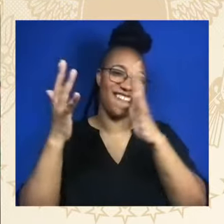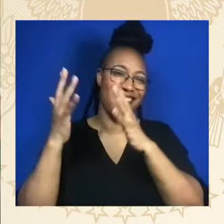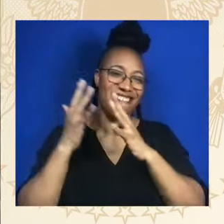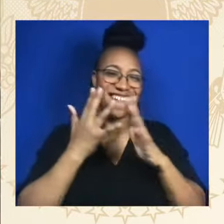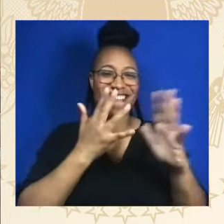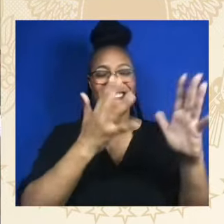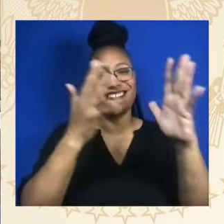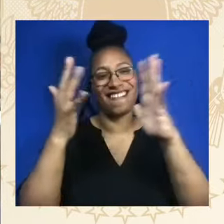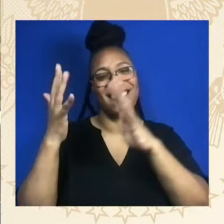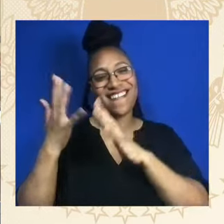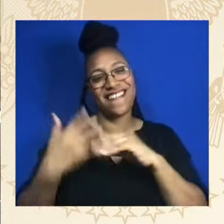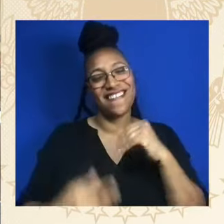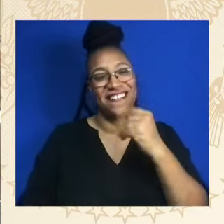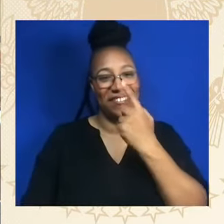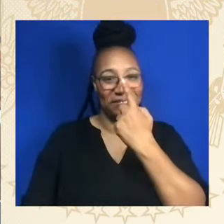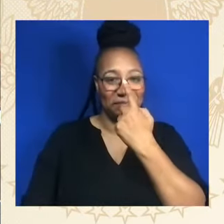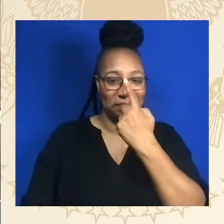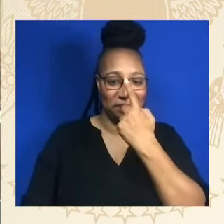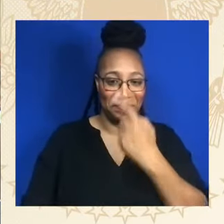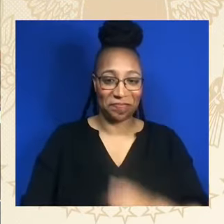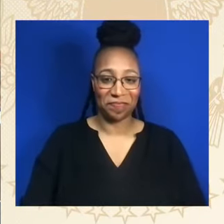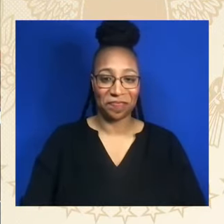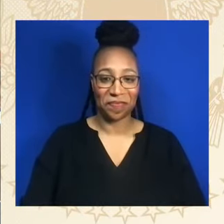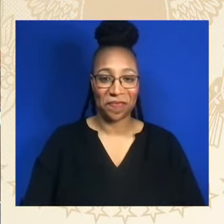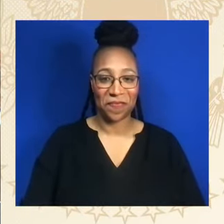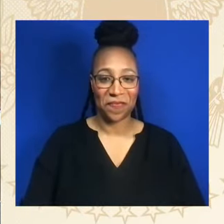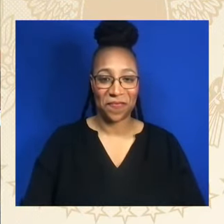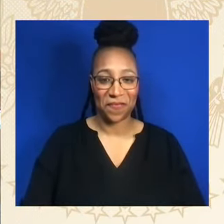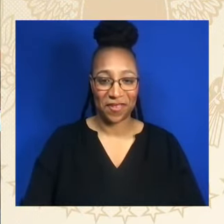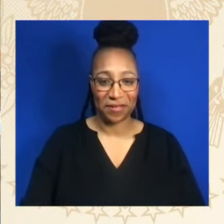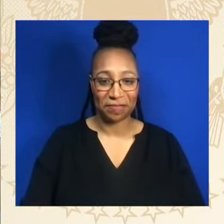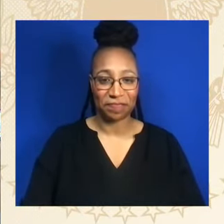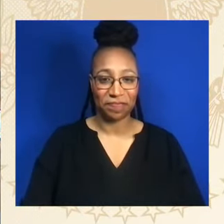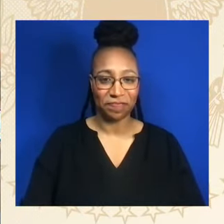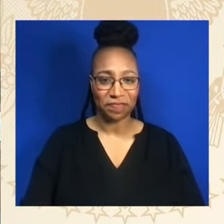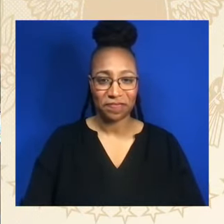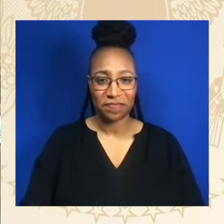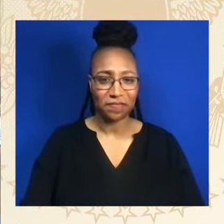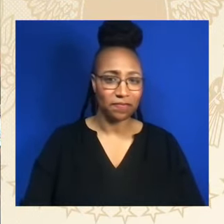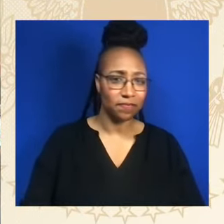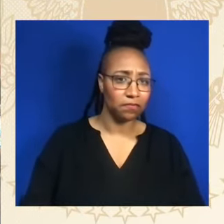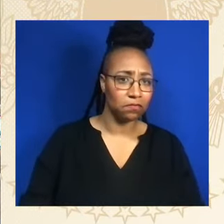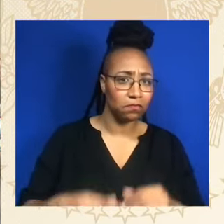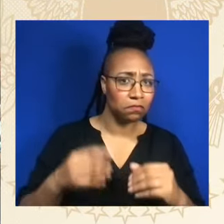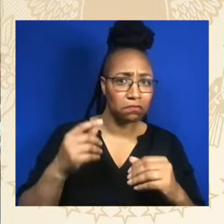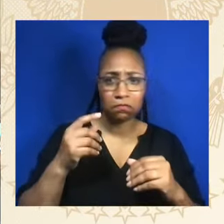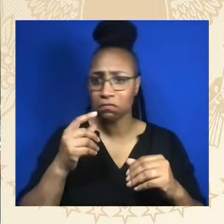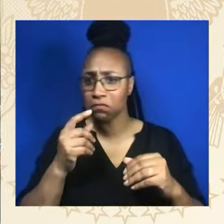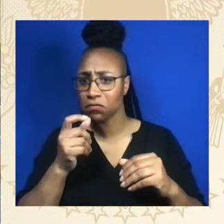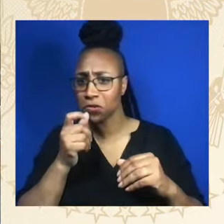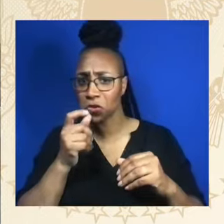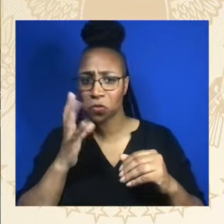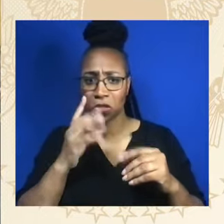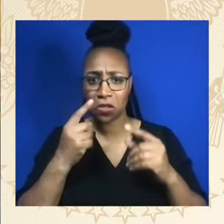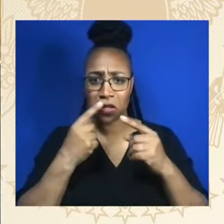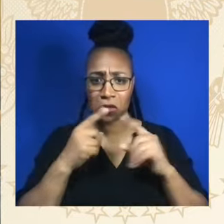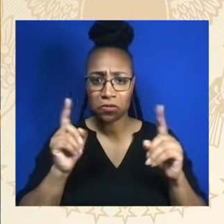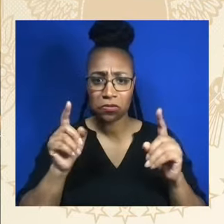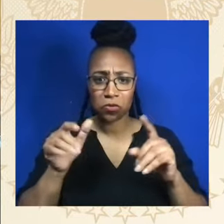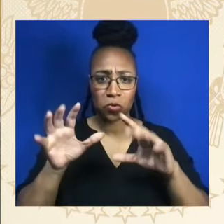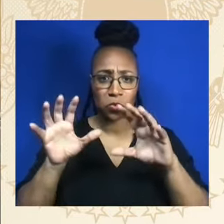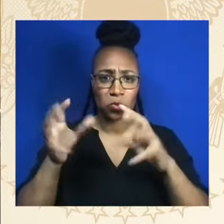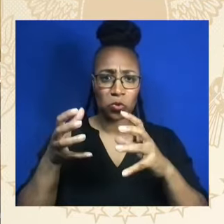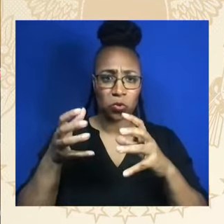All right, who's going to announce — they're going to announce it? All right. Distinguished guests, please welcome Anthony Brown and Group